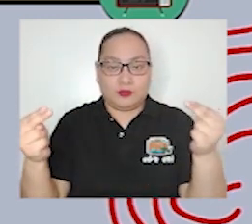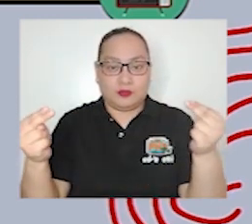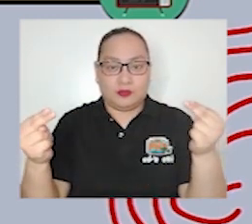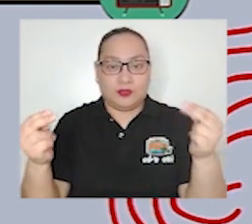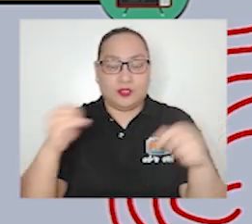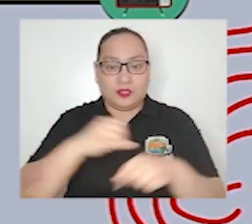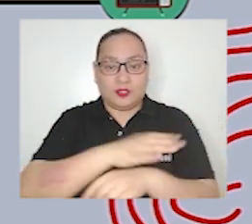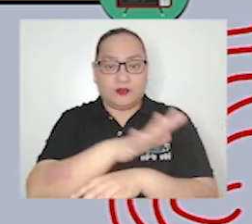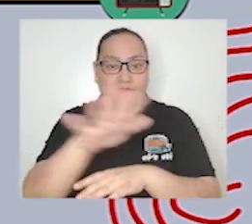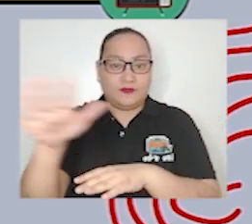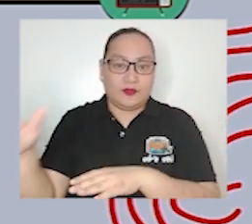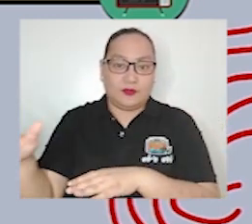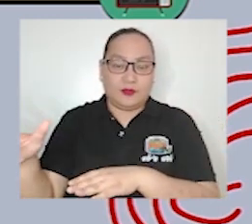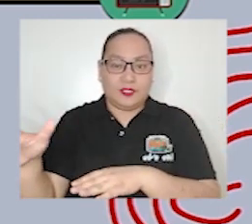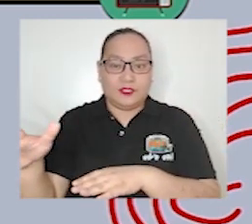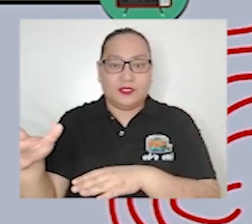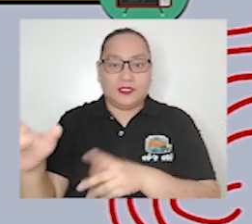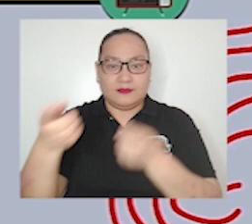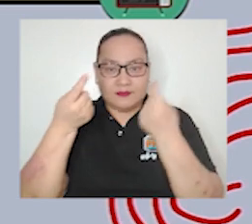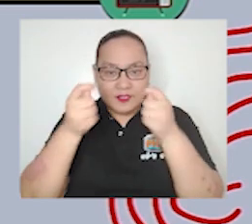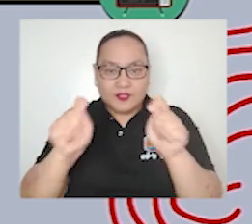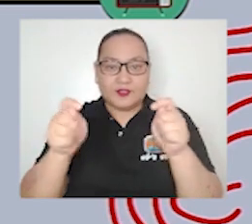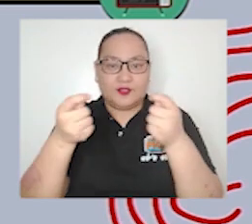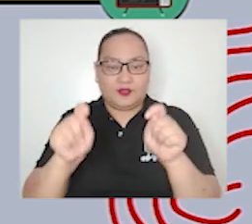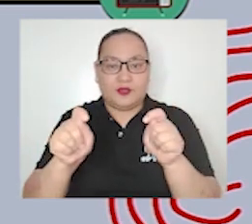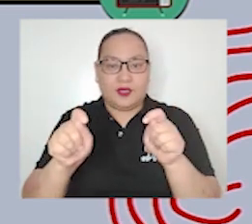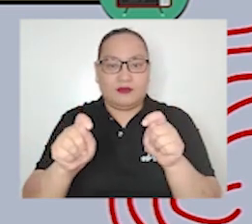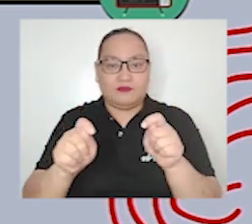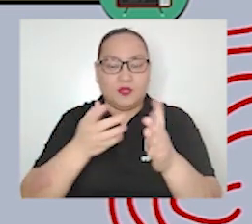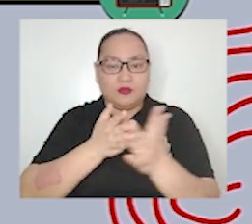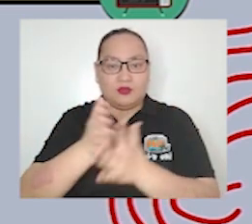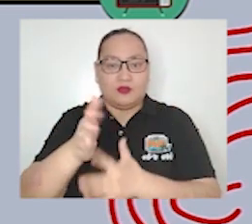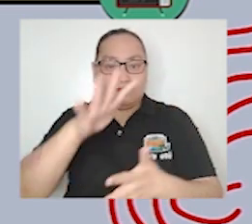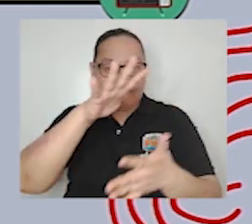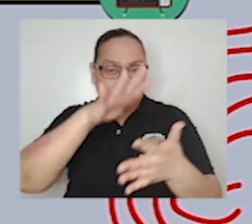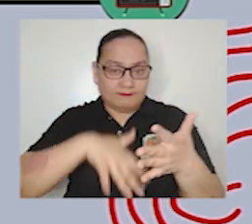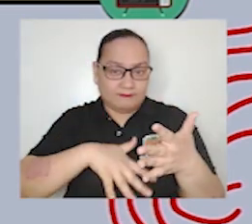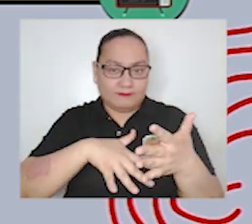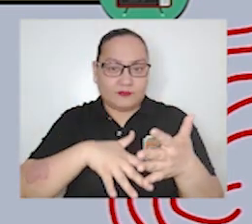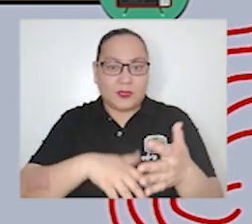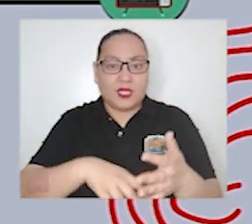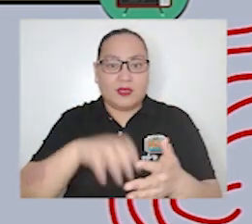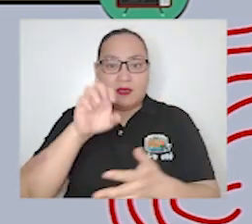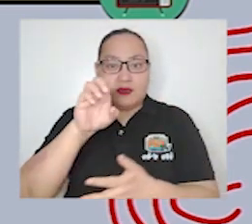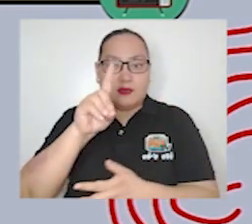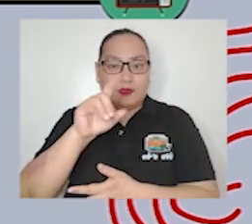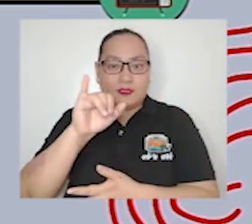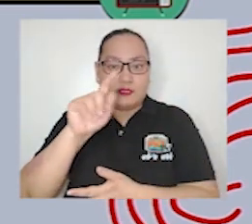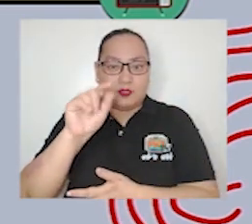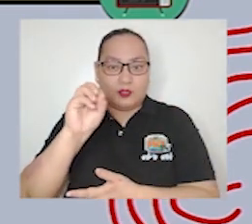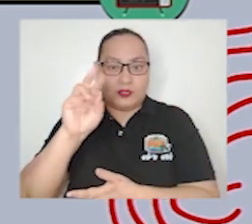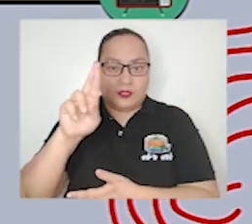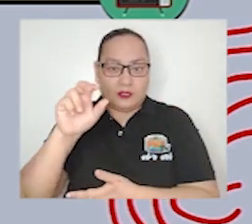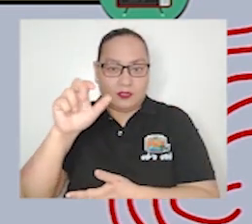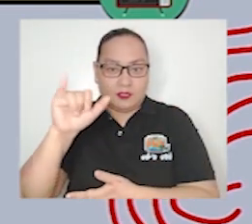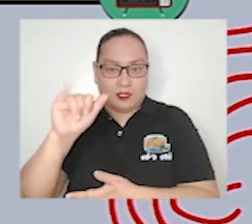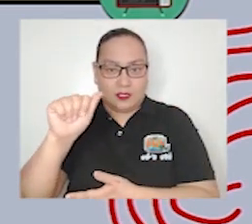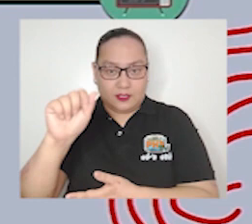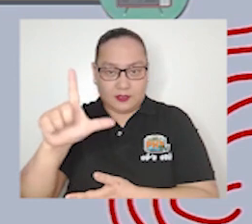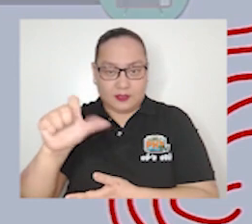articles editorial cartoons commentaries and features